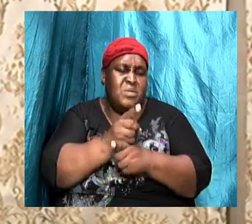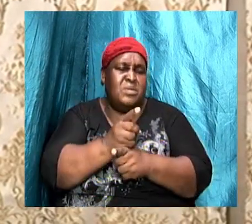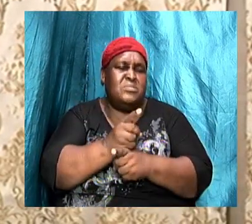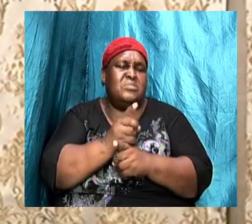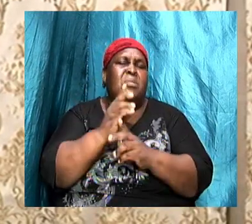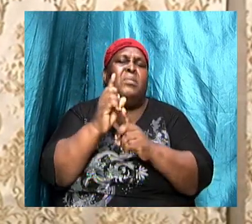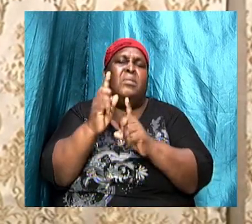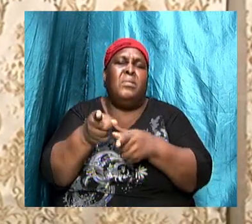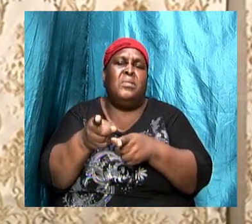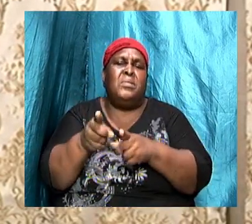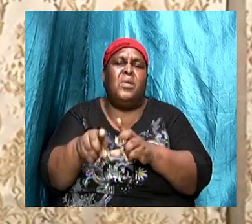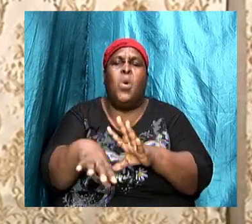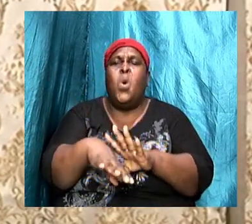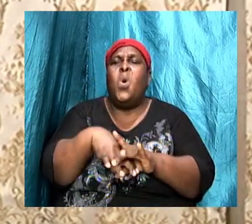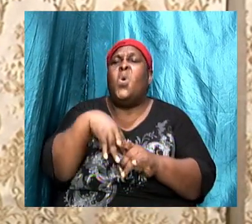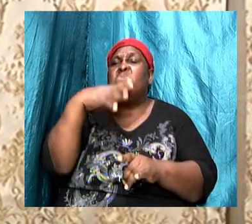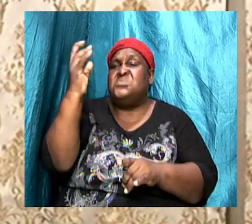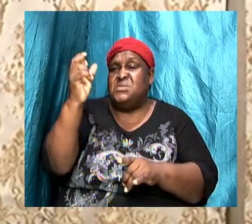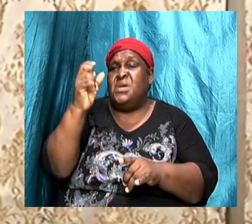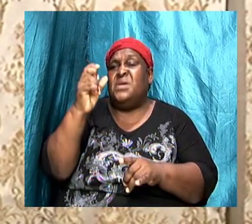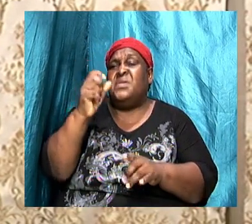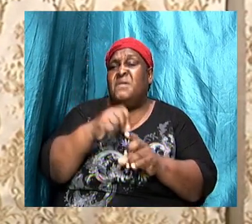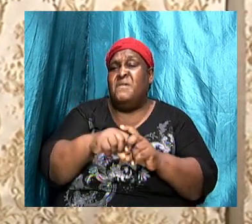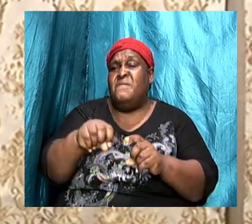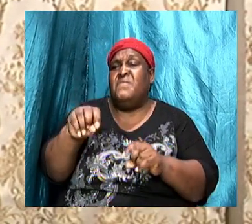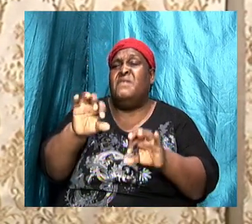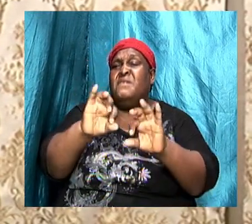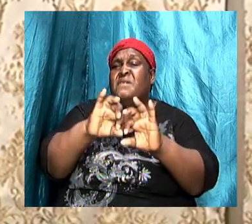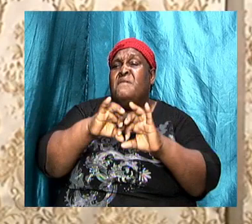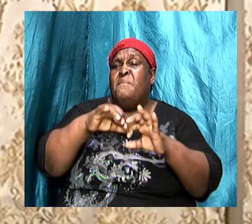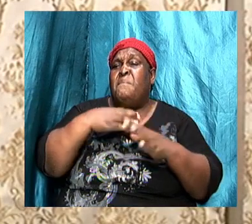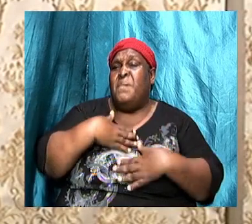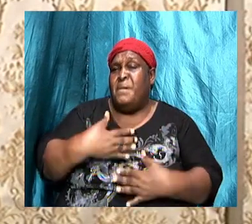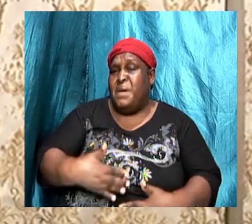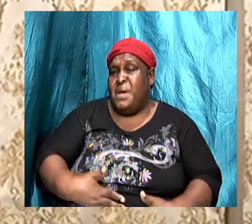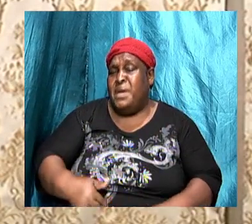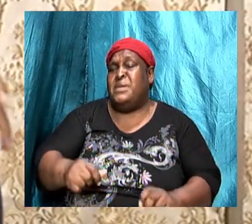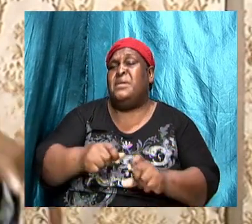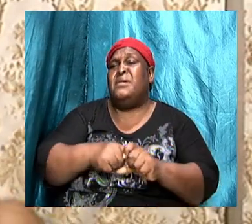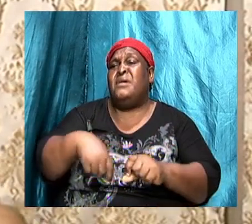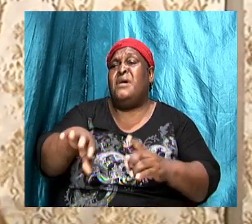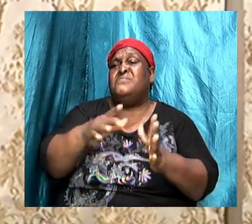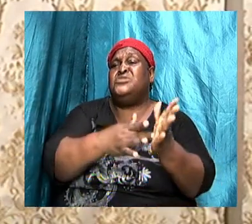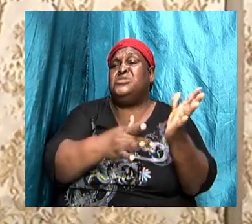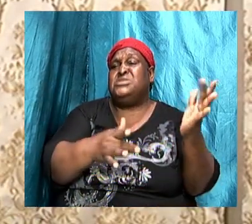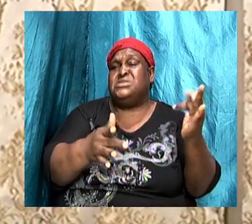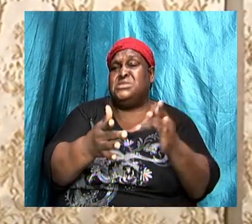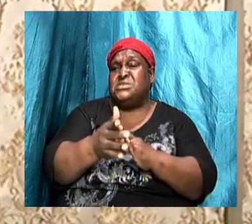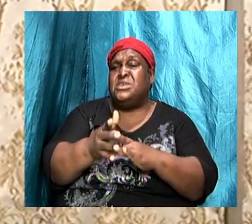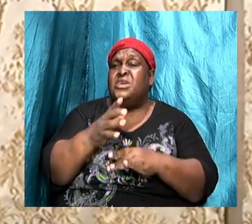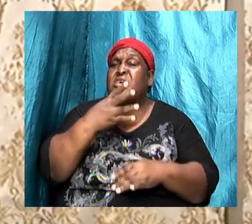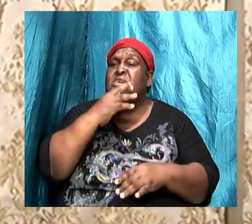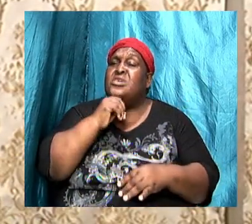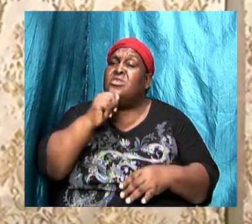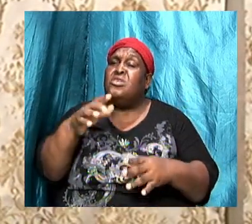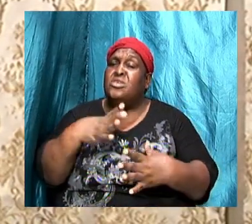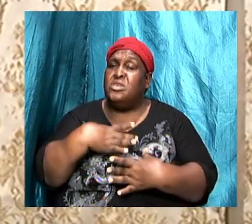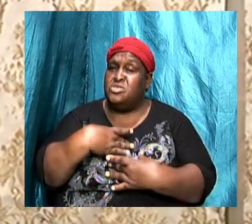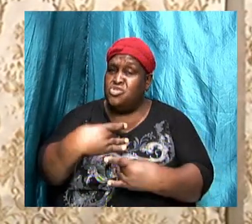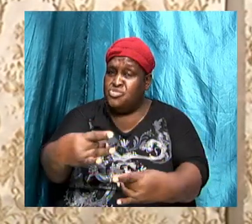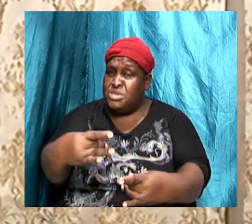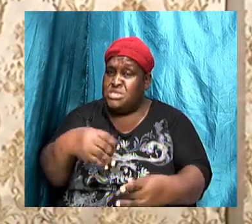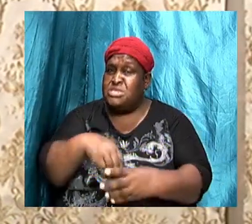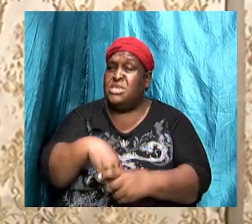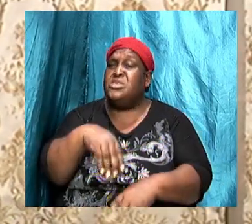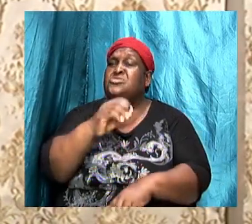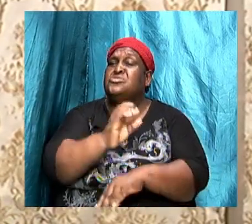Outside of this body. If you are not interested in the church and you think